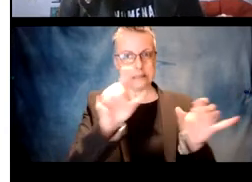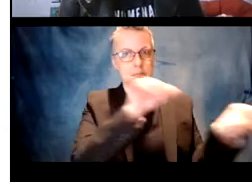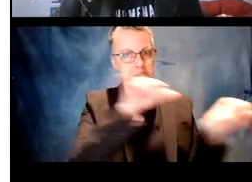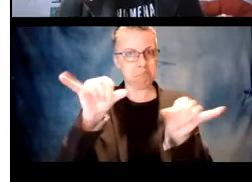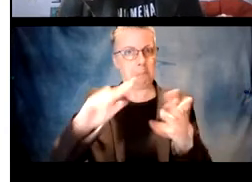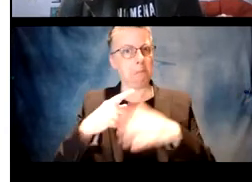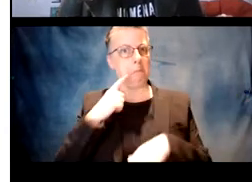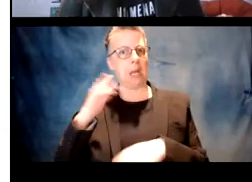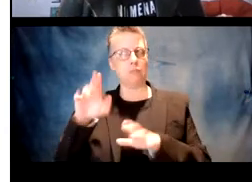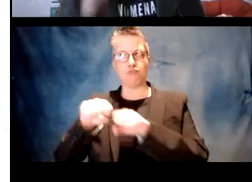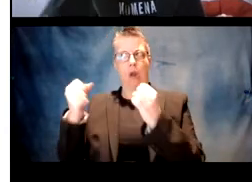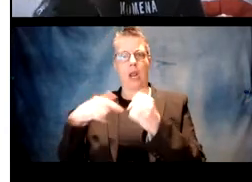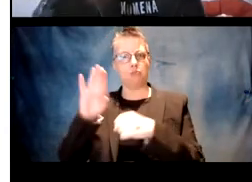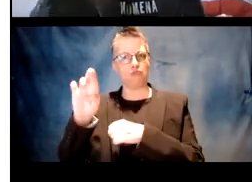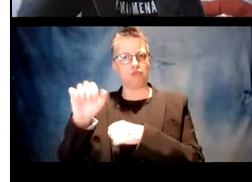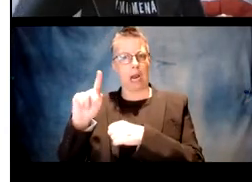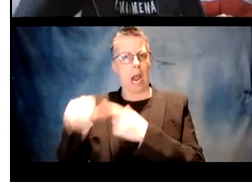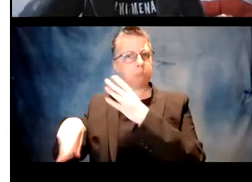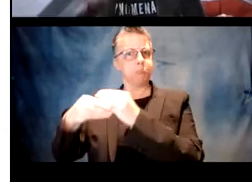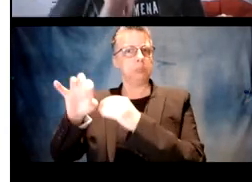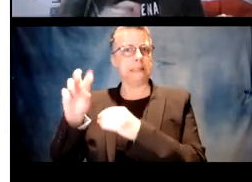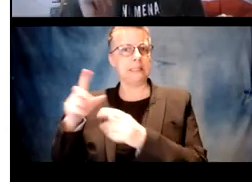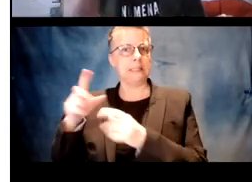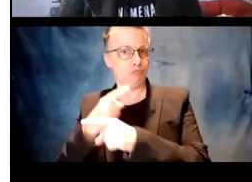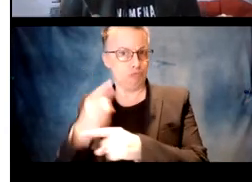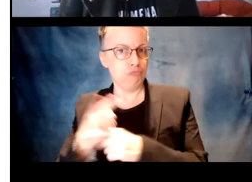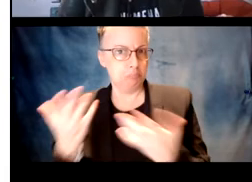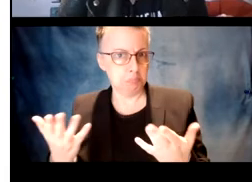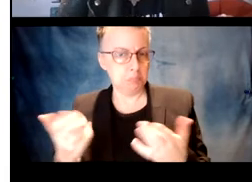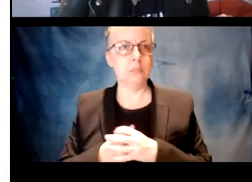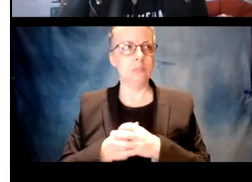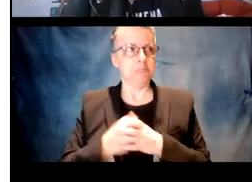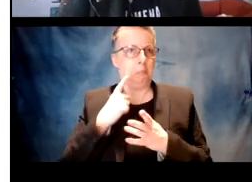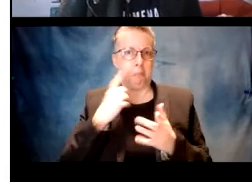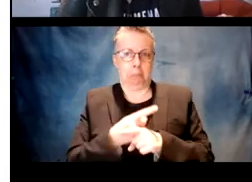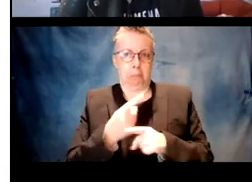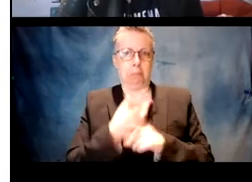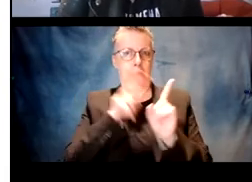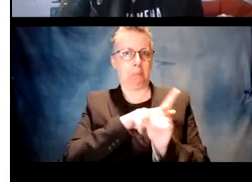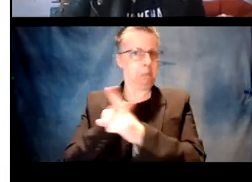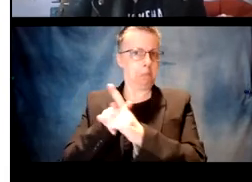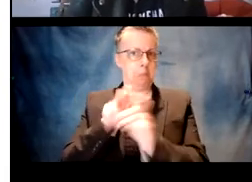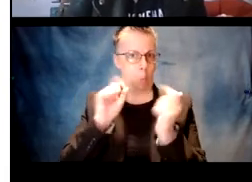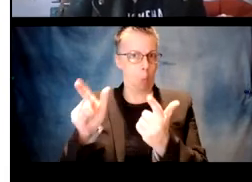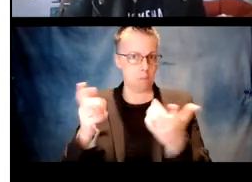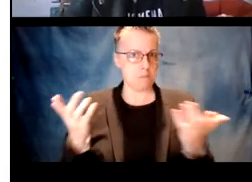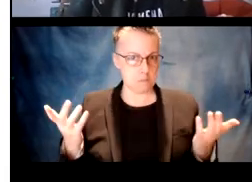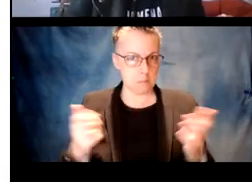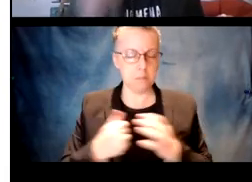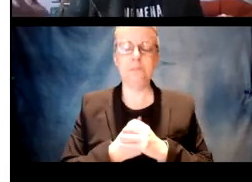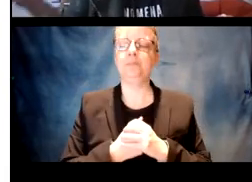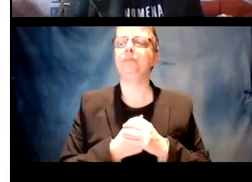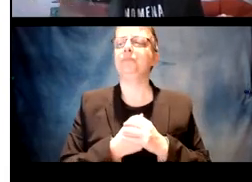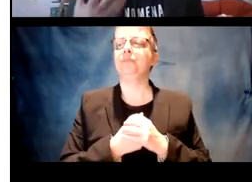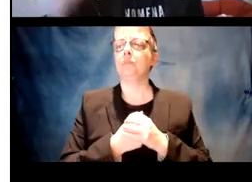can then say I break it. Because they see that this easy is co occurring with other verbs in their language so